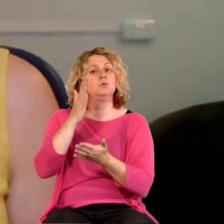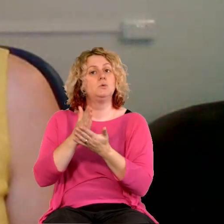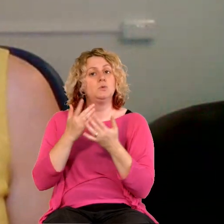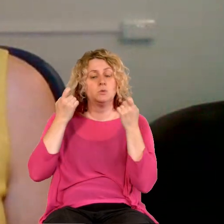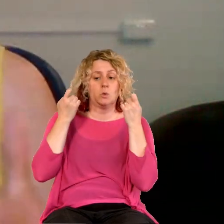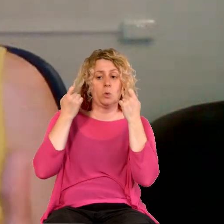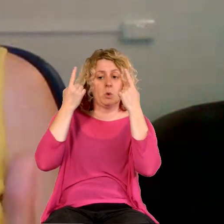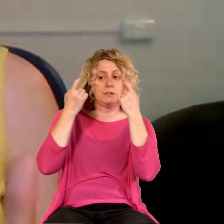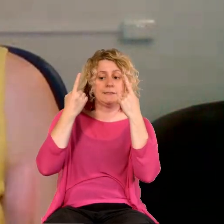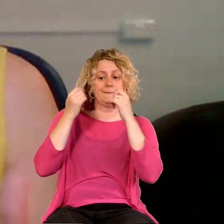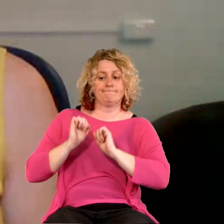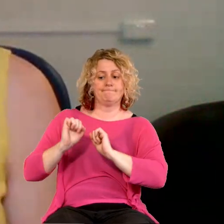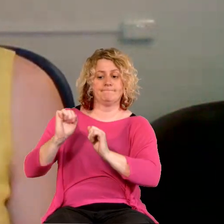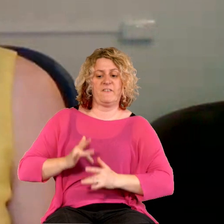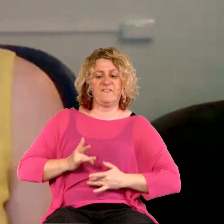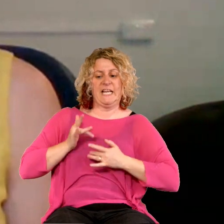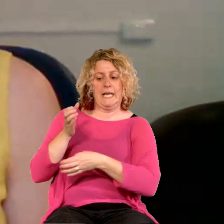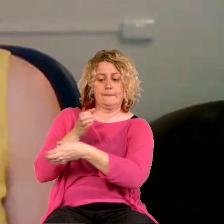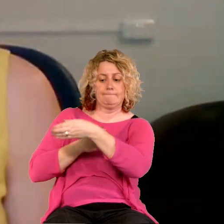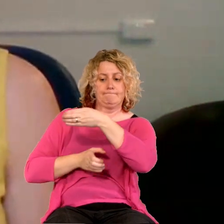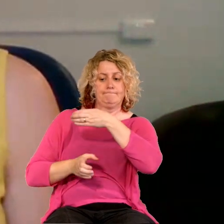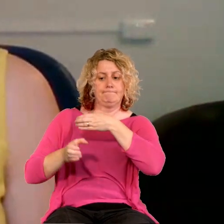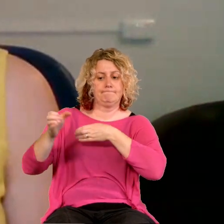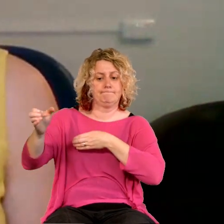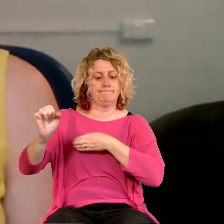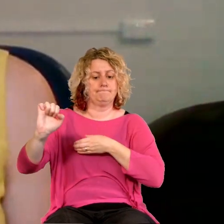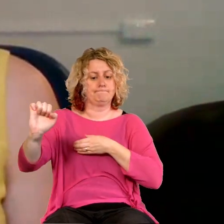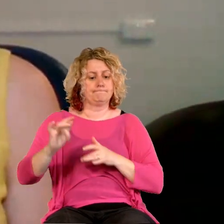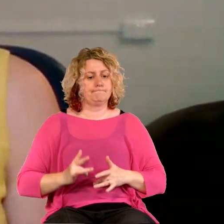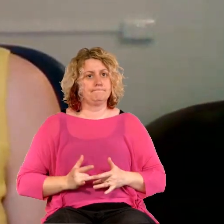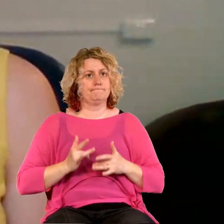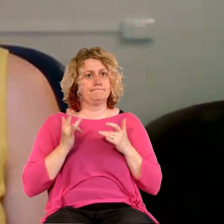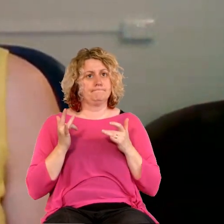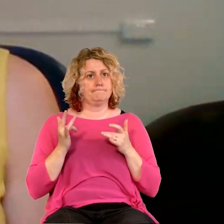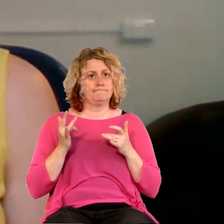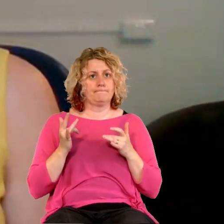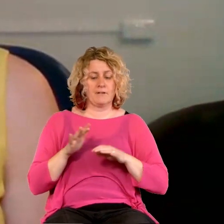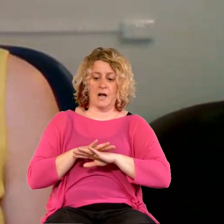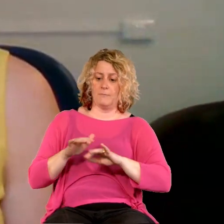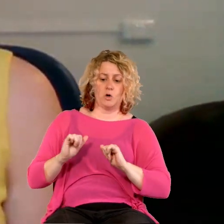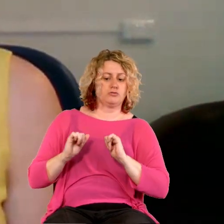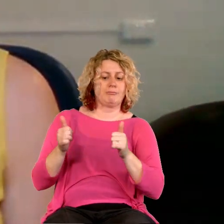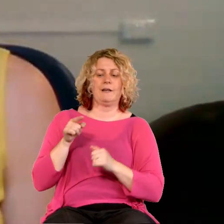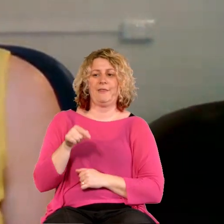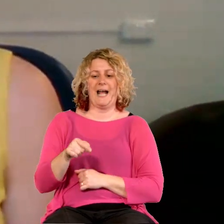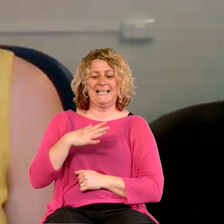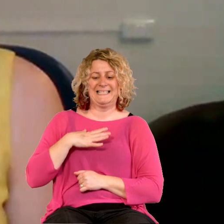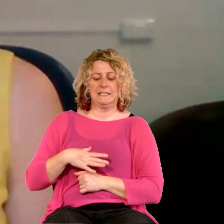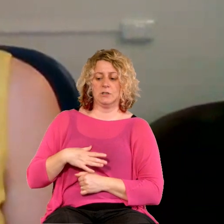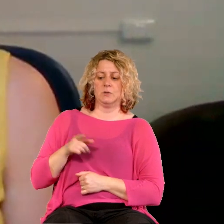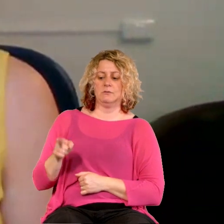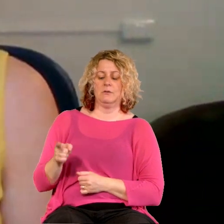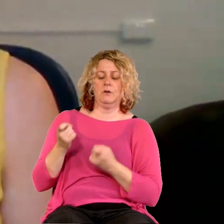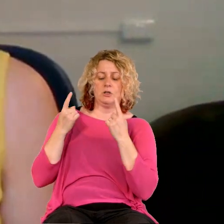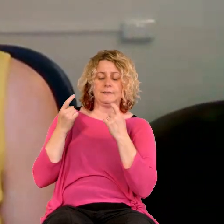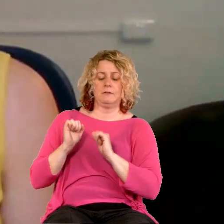it's feeling from their perspective. I don't know, I'm quite slow at that. Needing to take time just to get what it actually feels like from